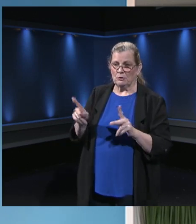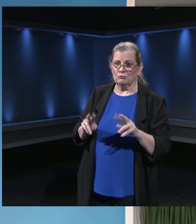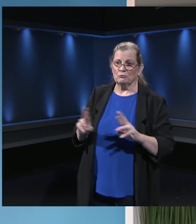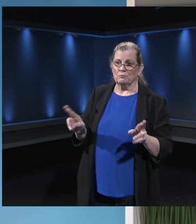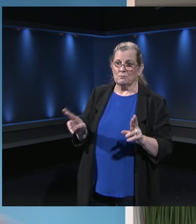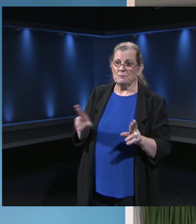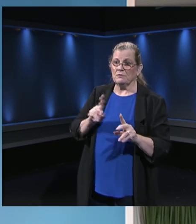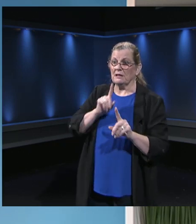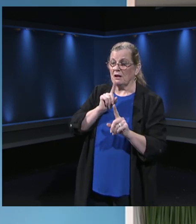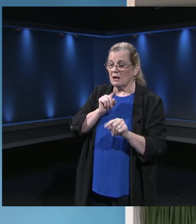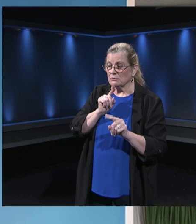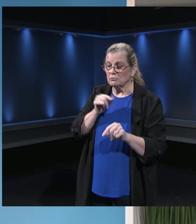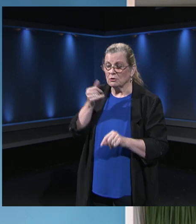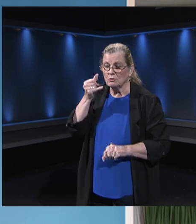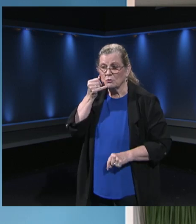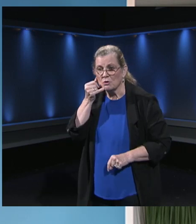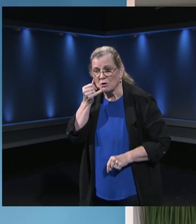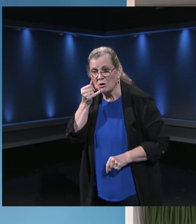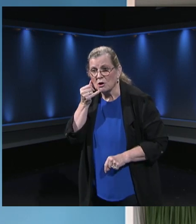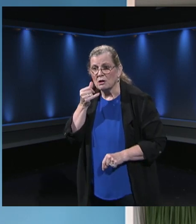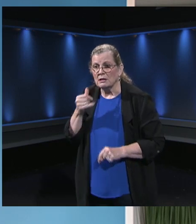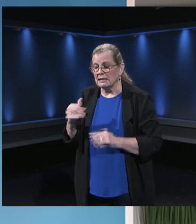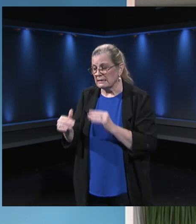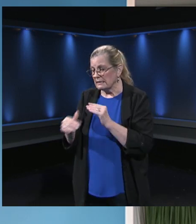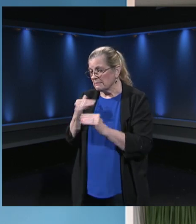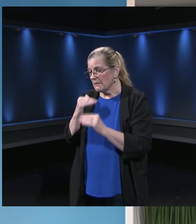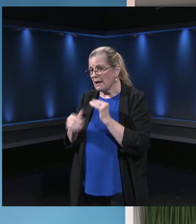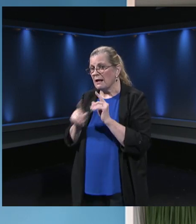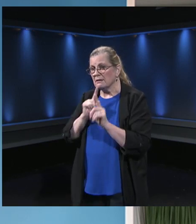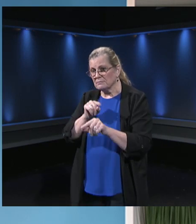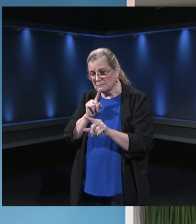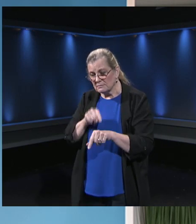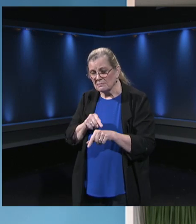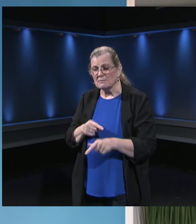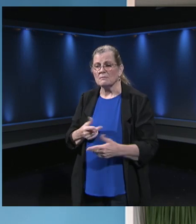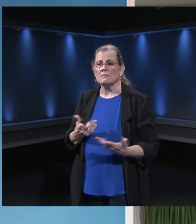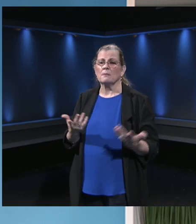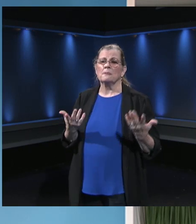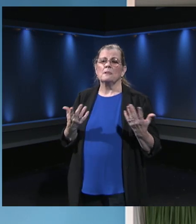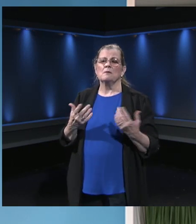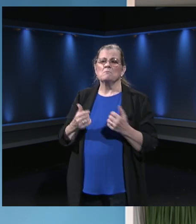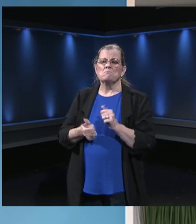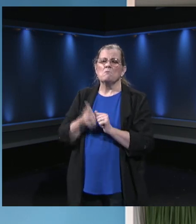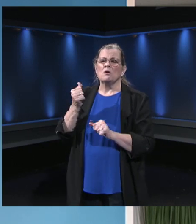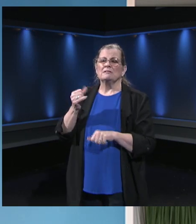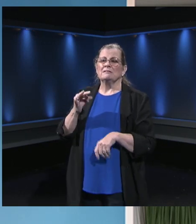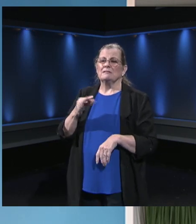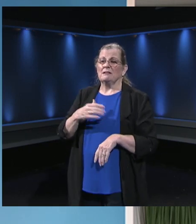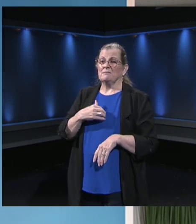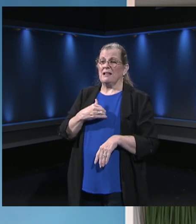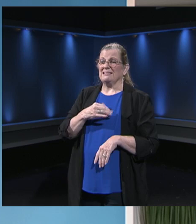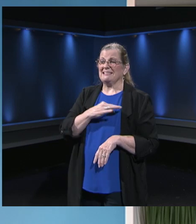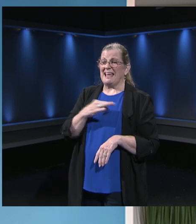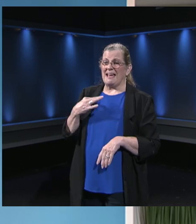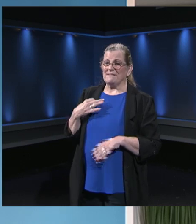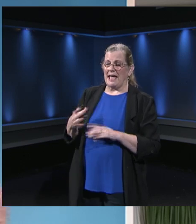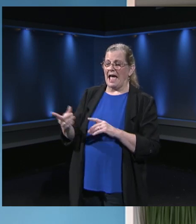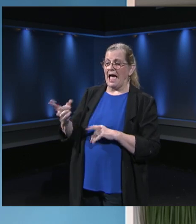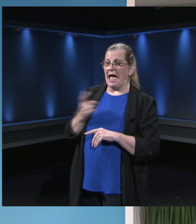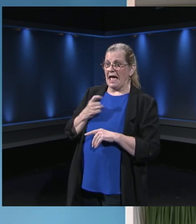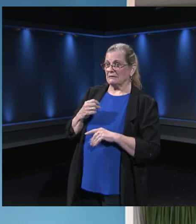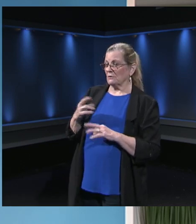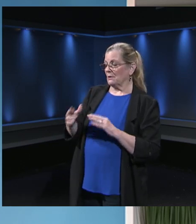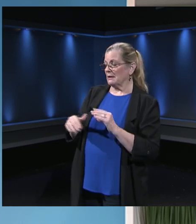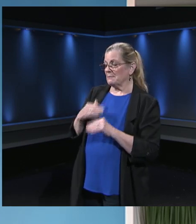and man the tickets and man the emails that we get from mostly from staff requesting support. So there's that. There are also